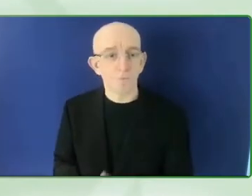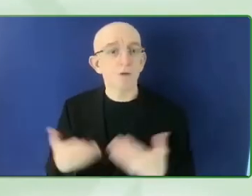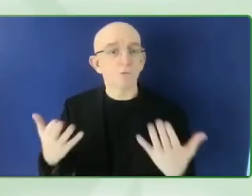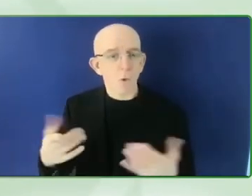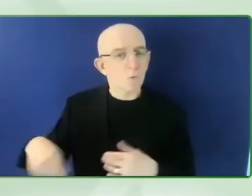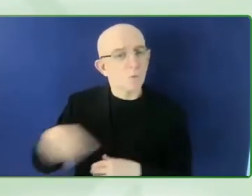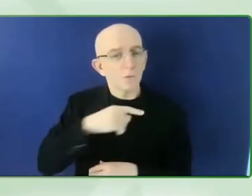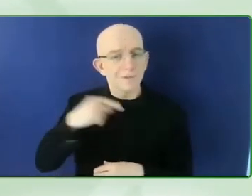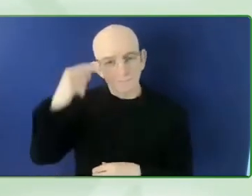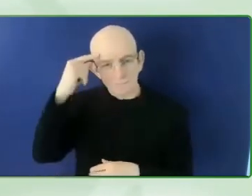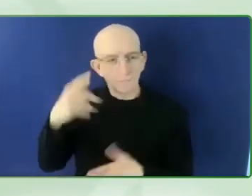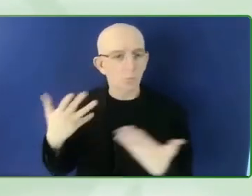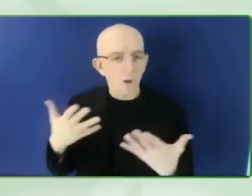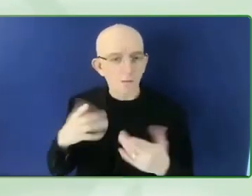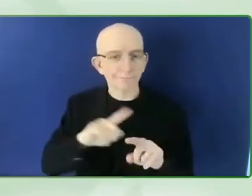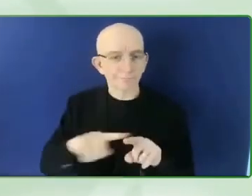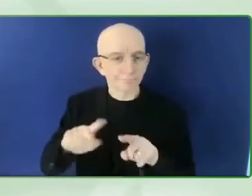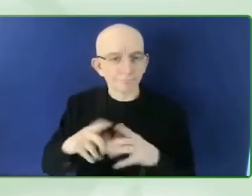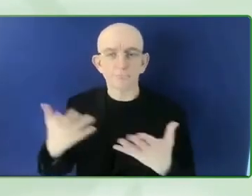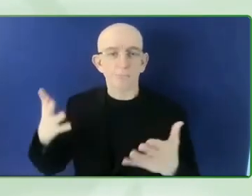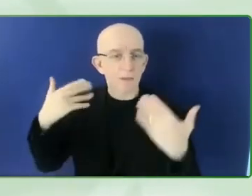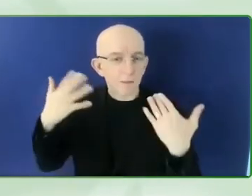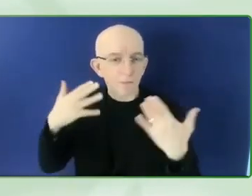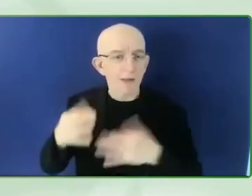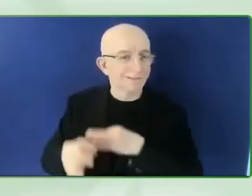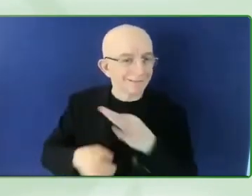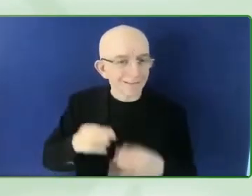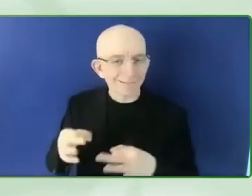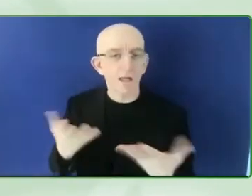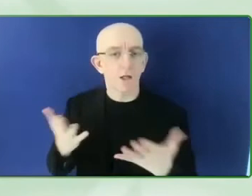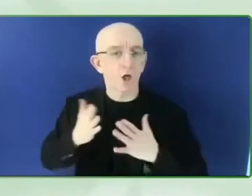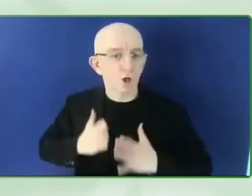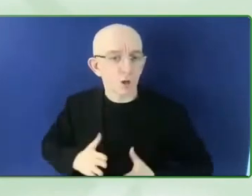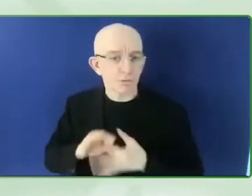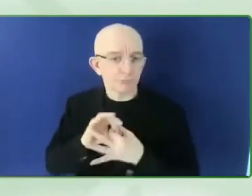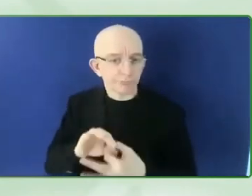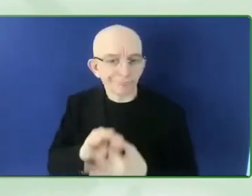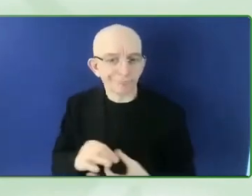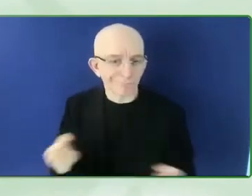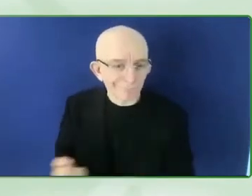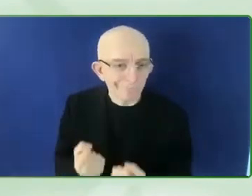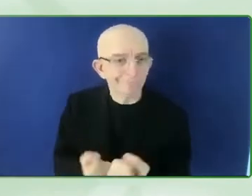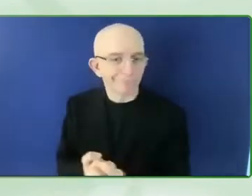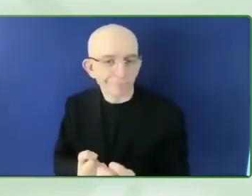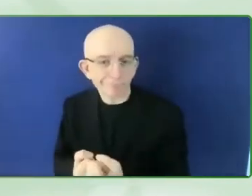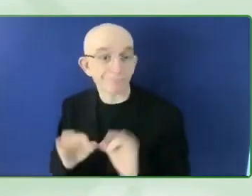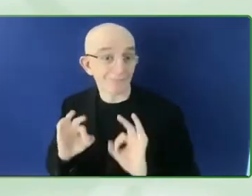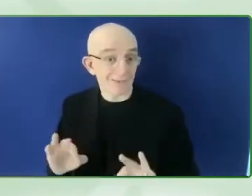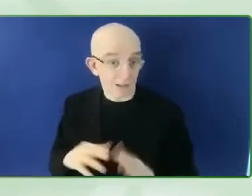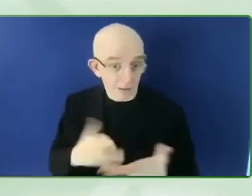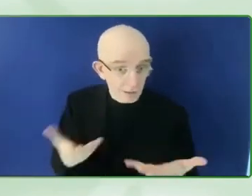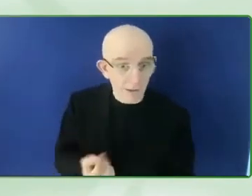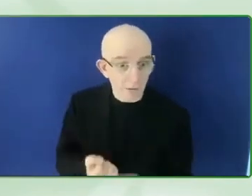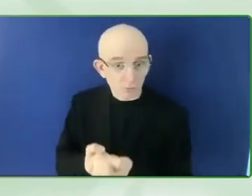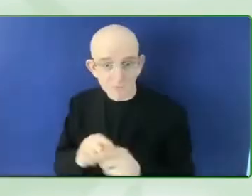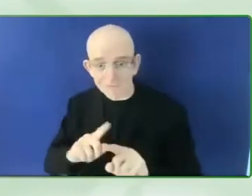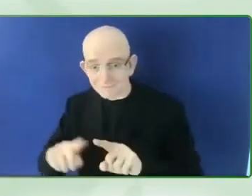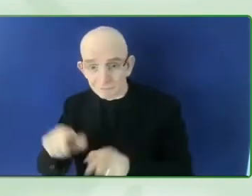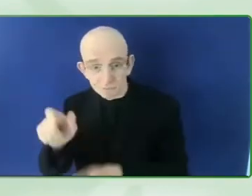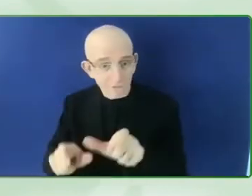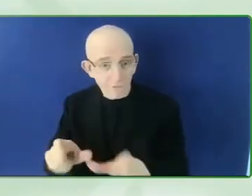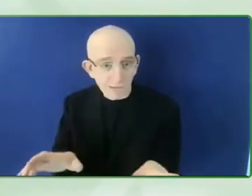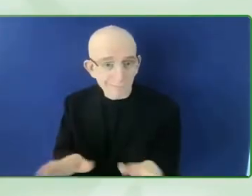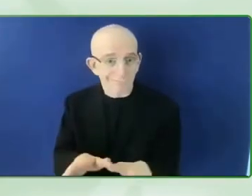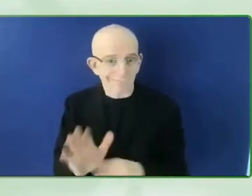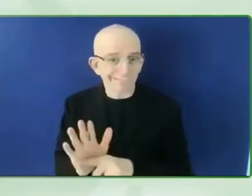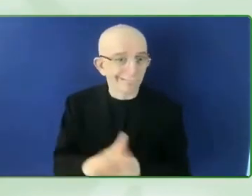technology there, that there are support services there, and that the infrastructure works for them, regardless of whether it's a unique weather event, or whether